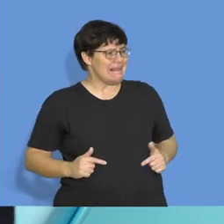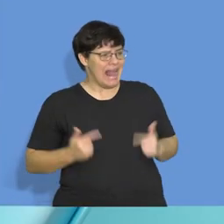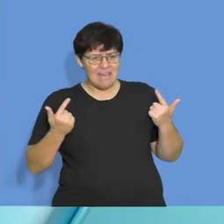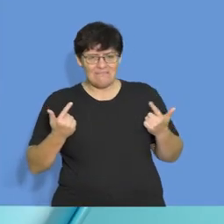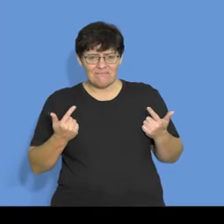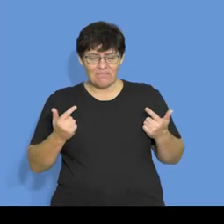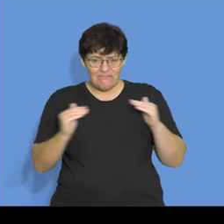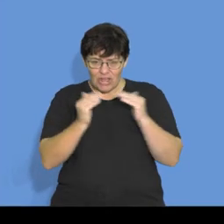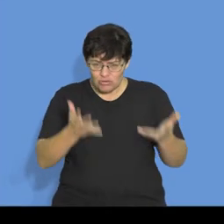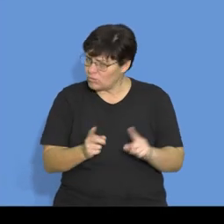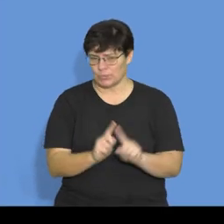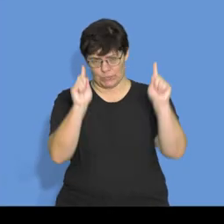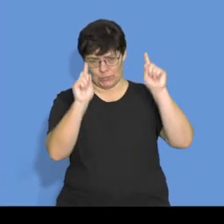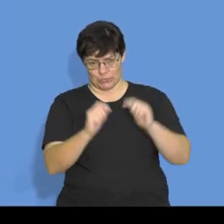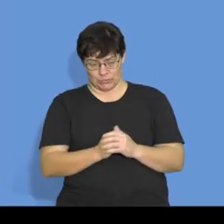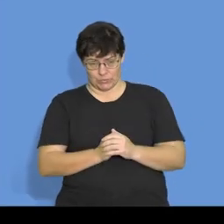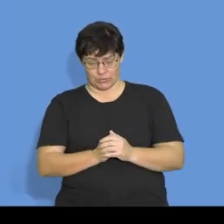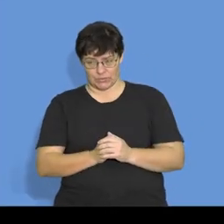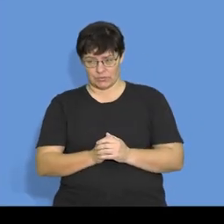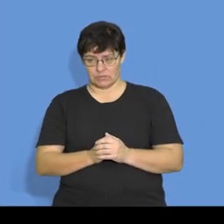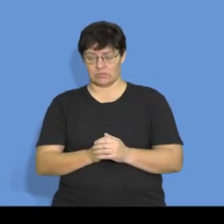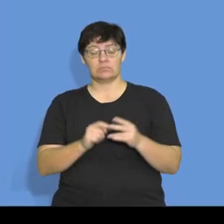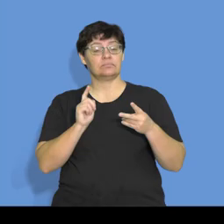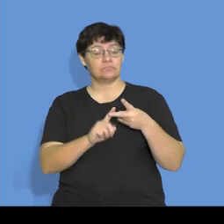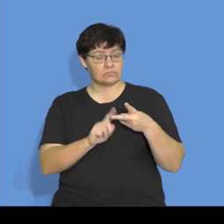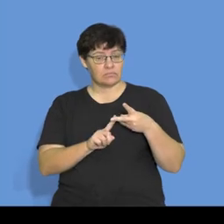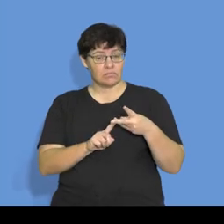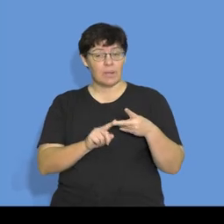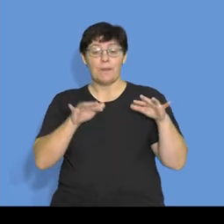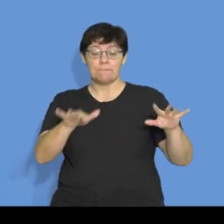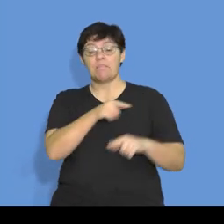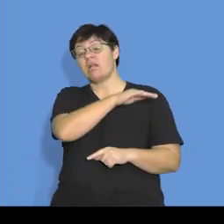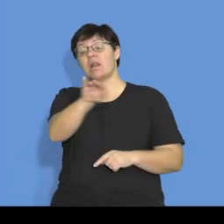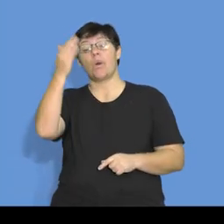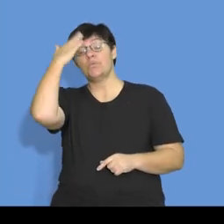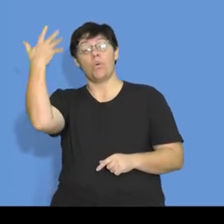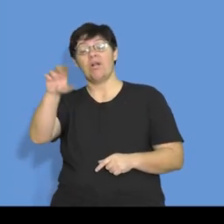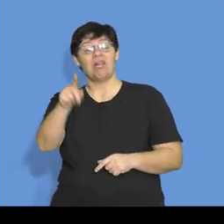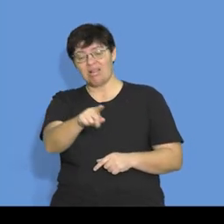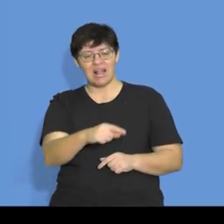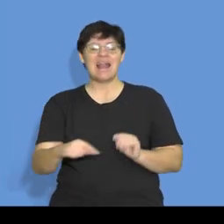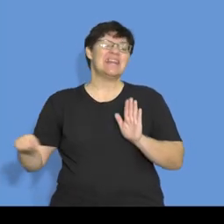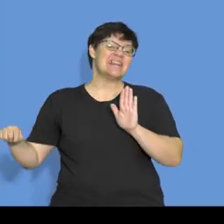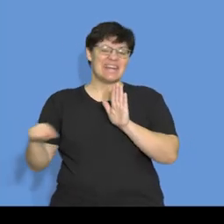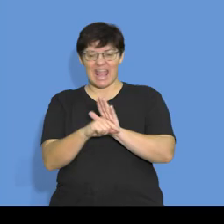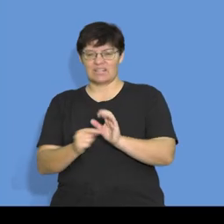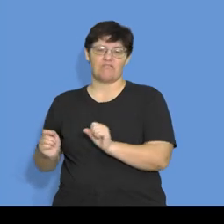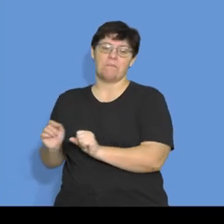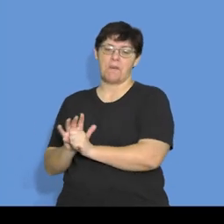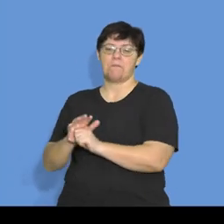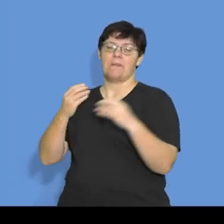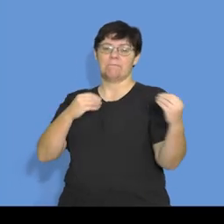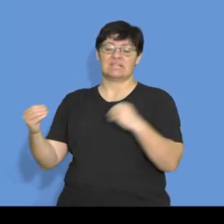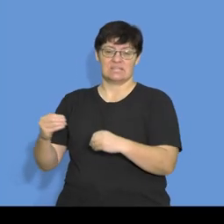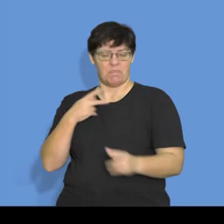Okay, if this information is made public, it will have a negative effect on the business in the future.